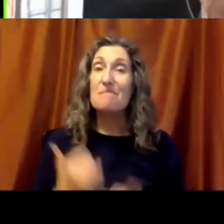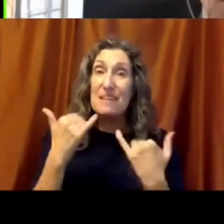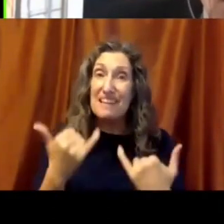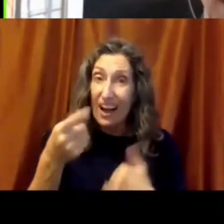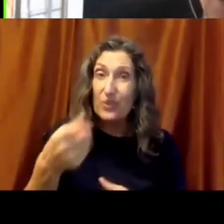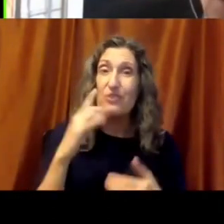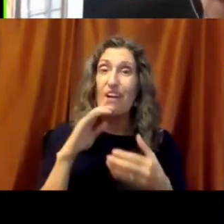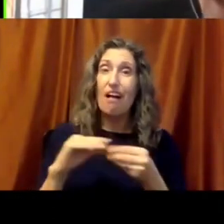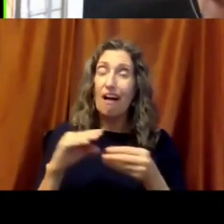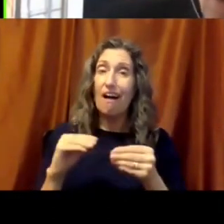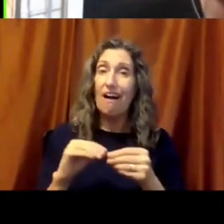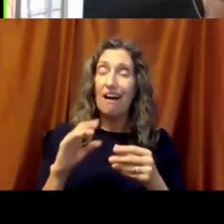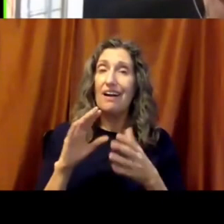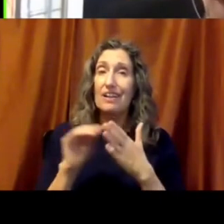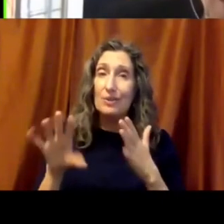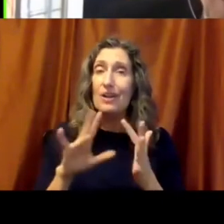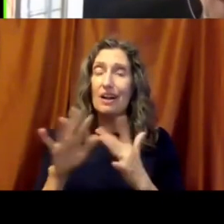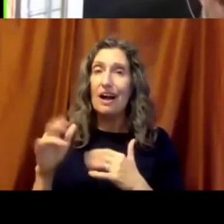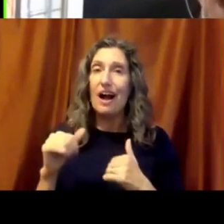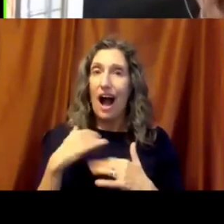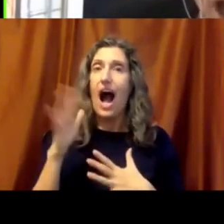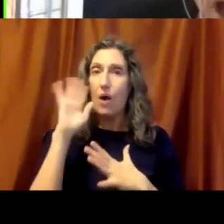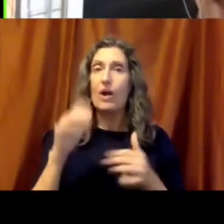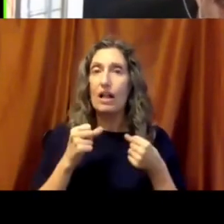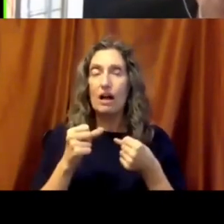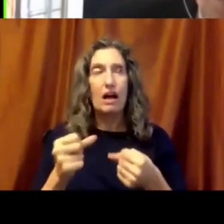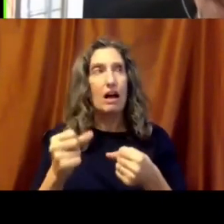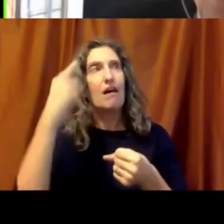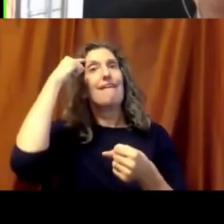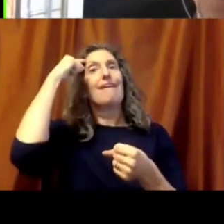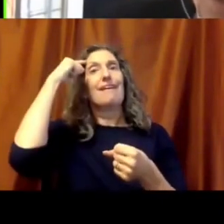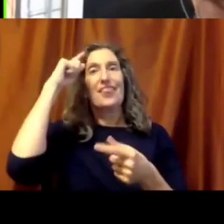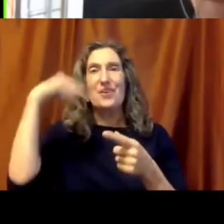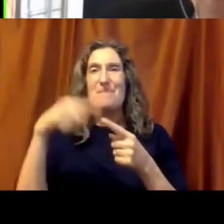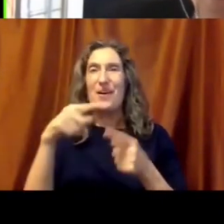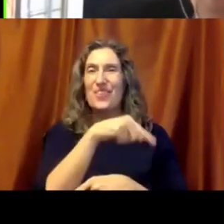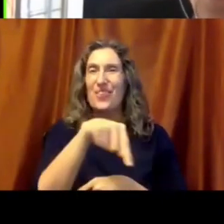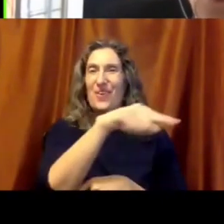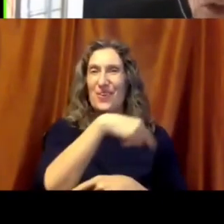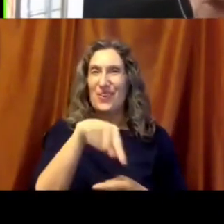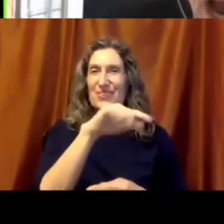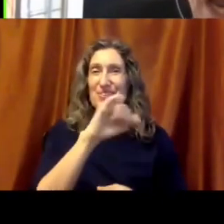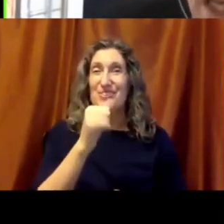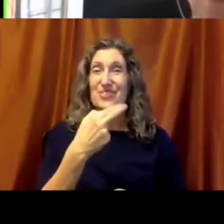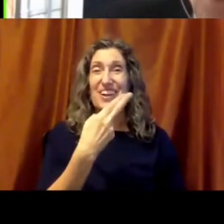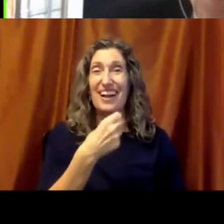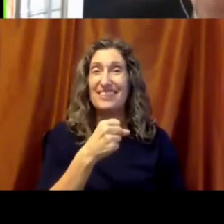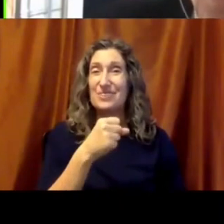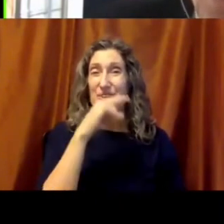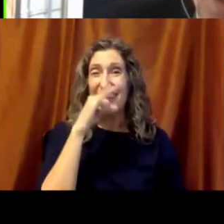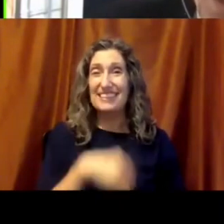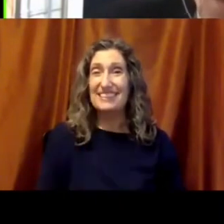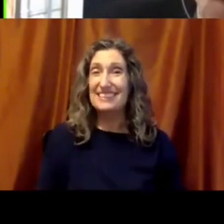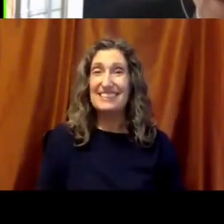that you've told that story so deeply, I now will be able to think about those junior high kids.